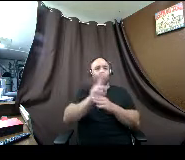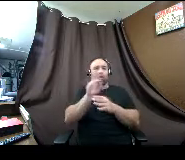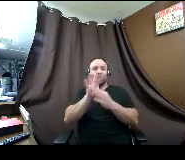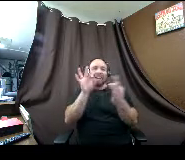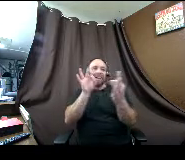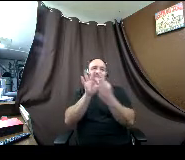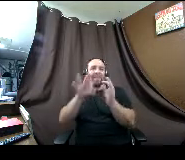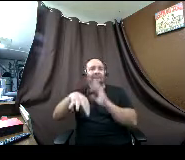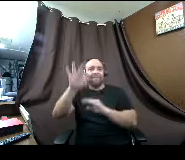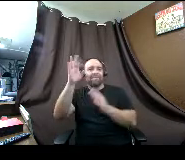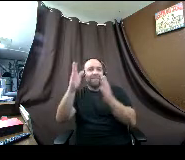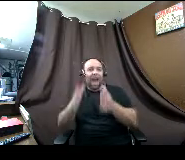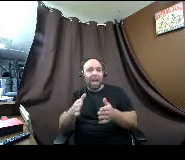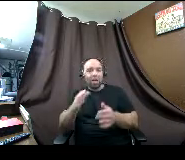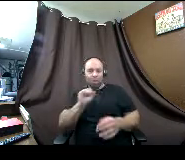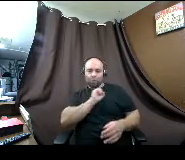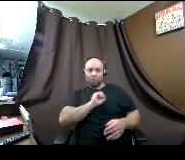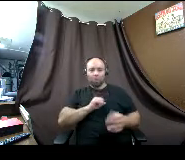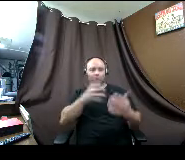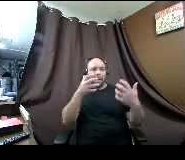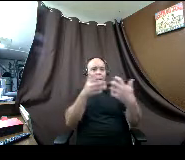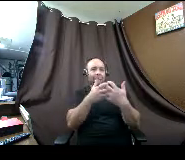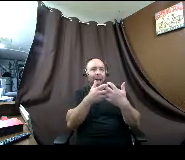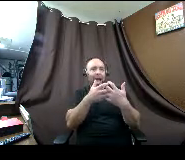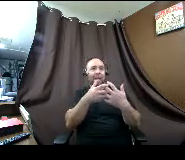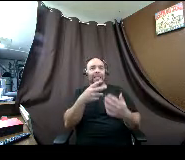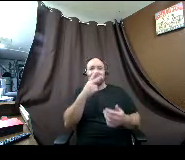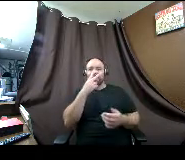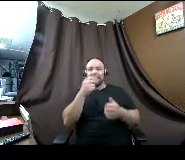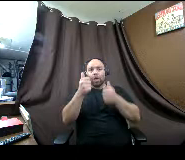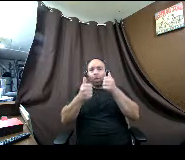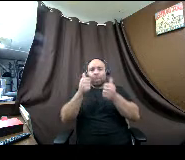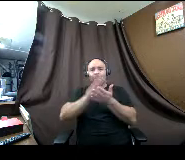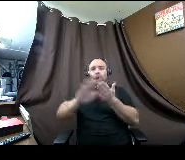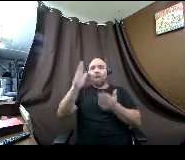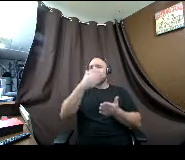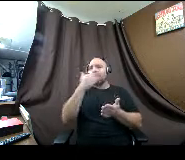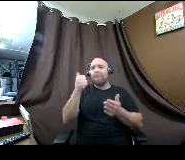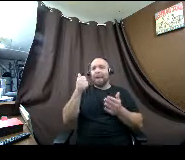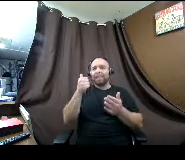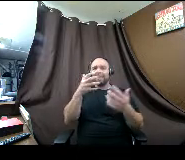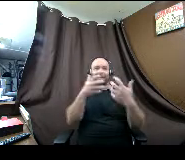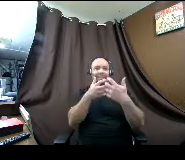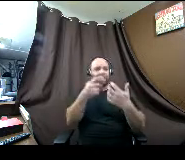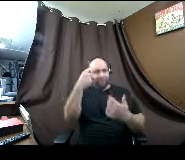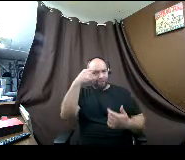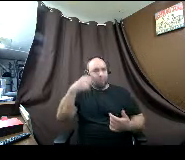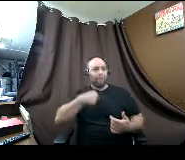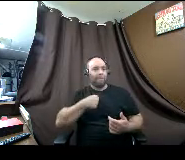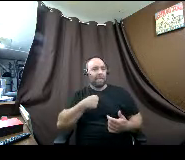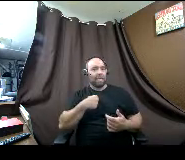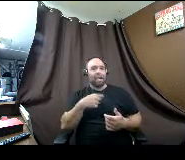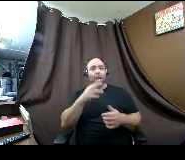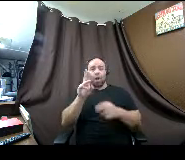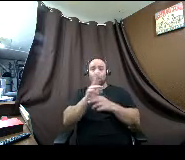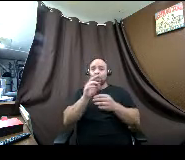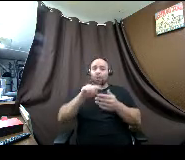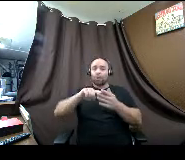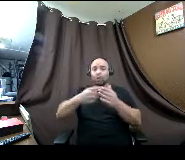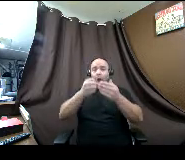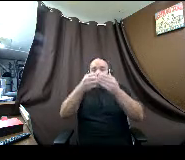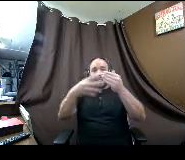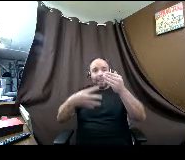super match to find out what colleges are a good fit for you um start making lists of the colleges you're applying to